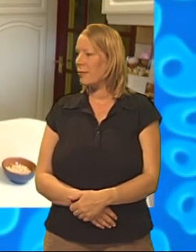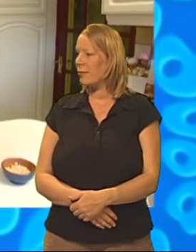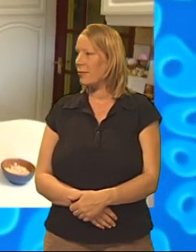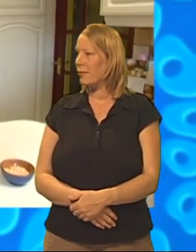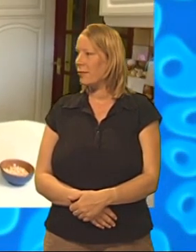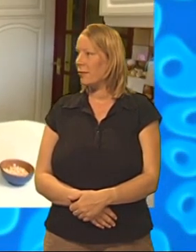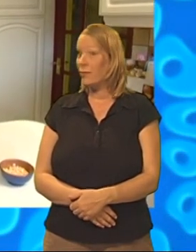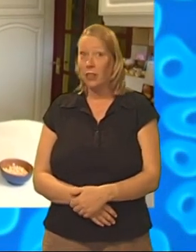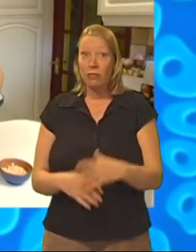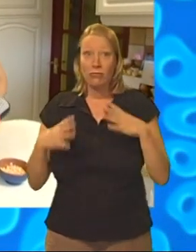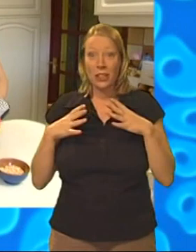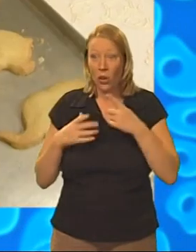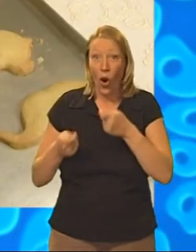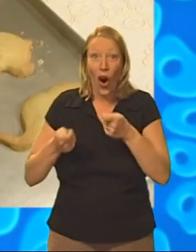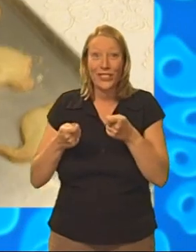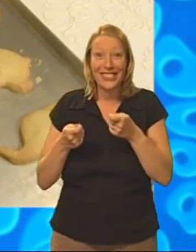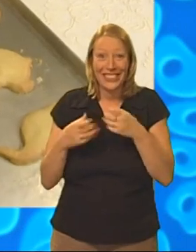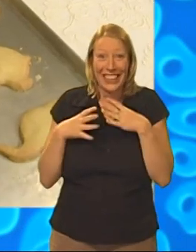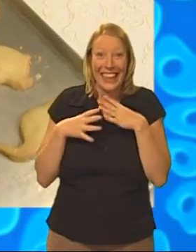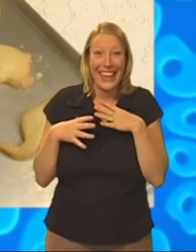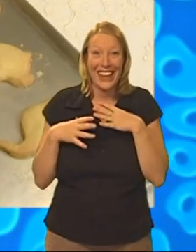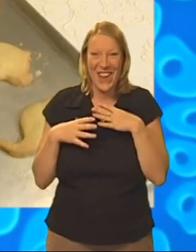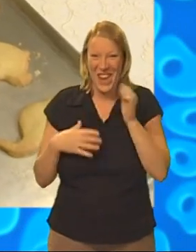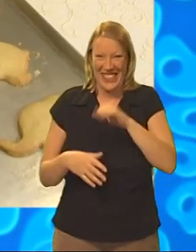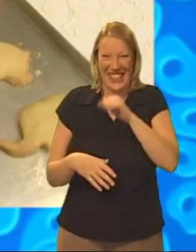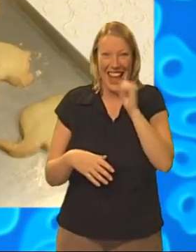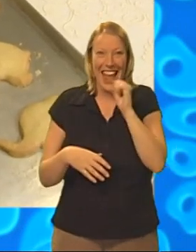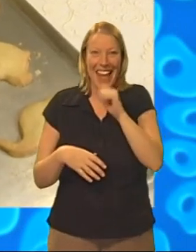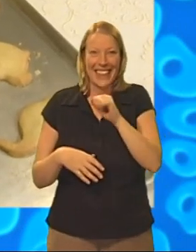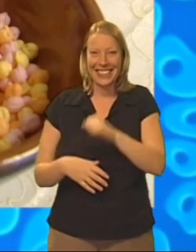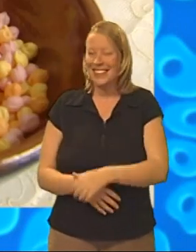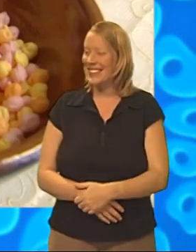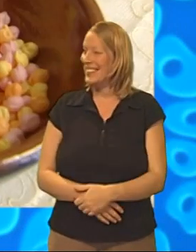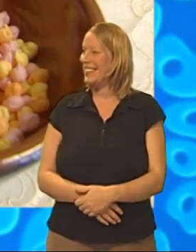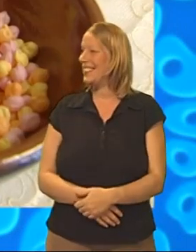Are they cooked? Are they cooked? Ooh, yes they are!